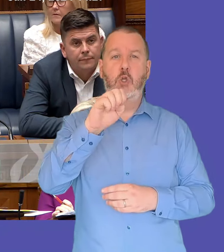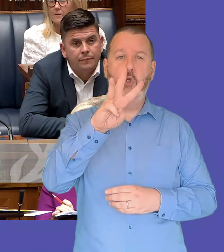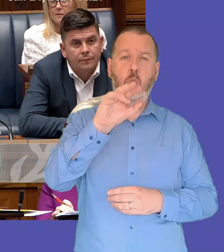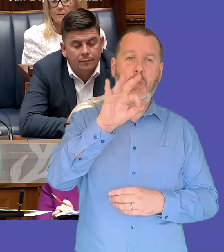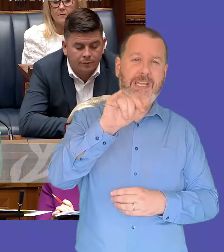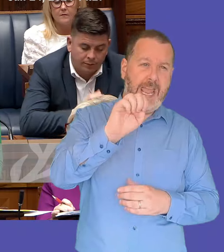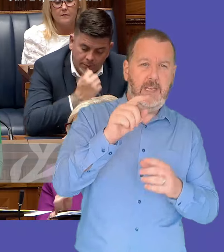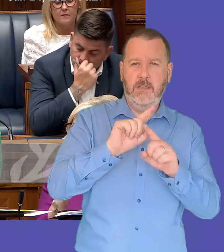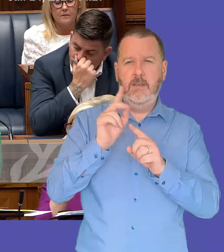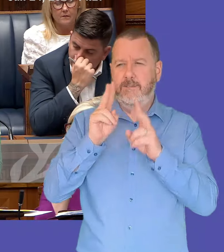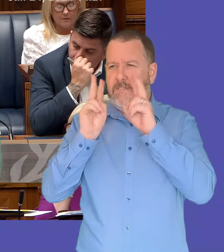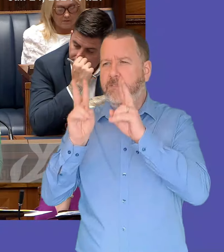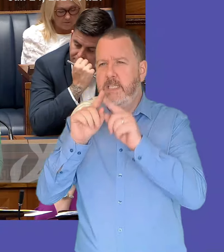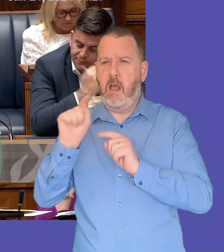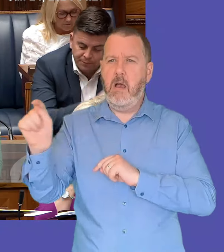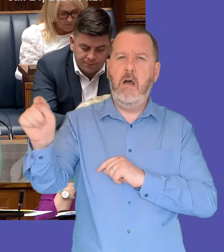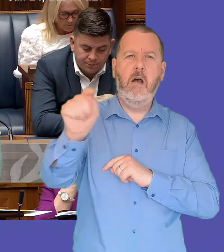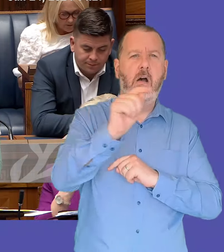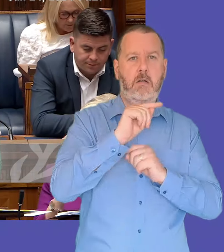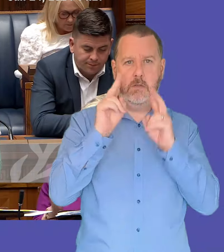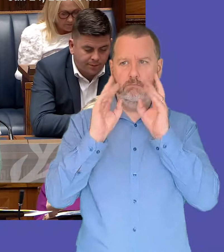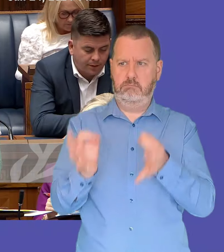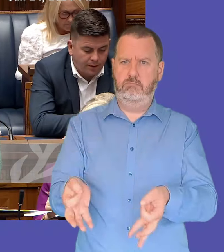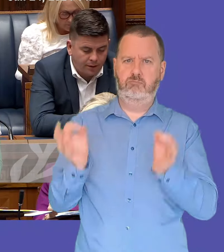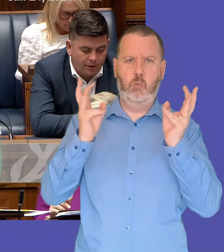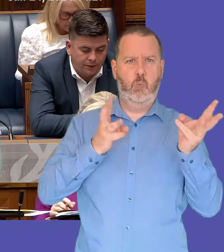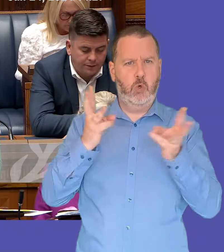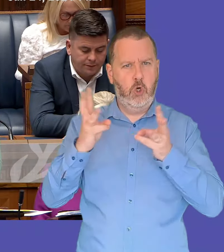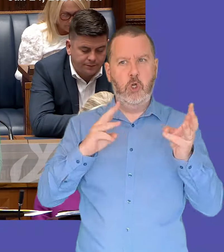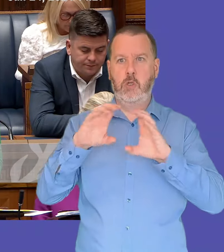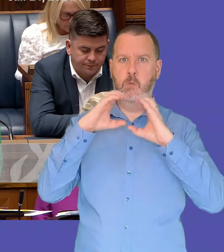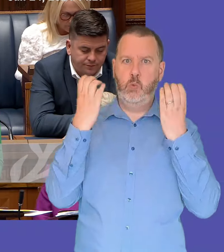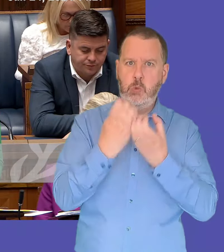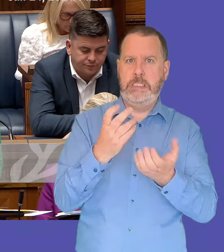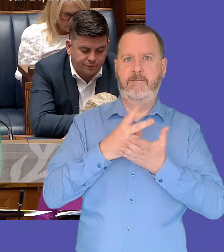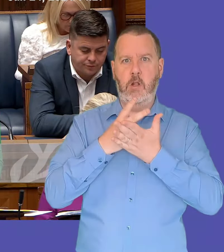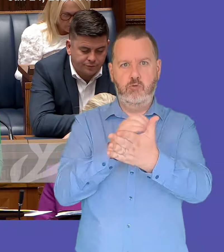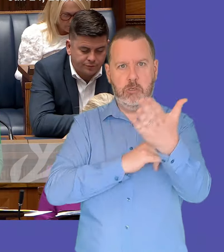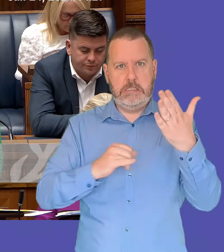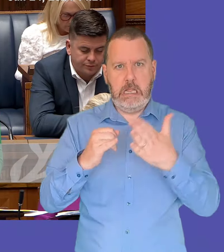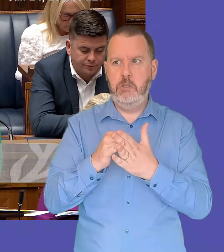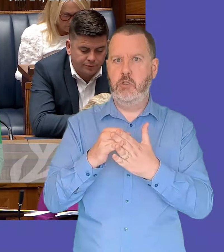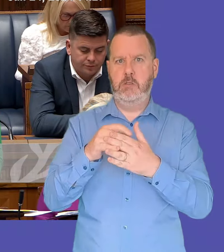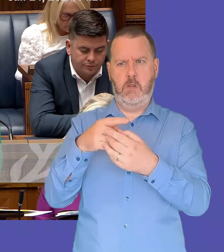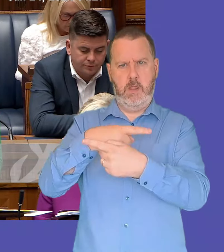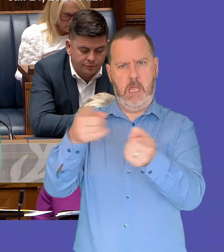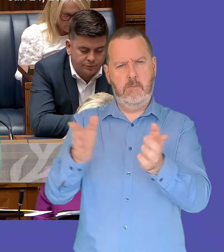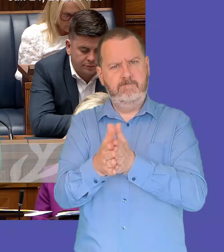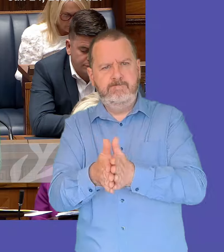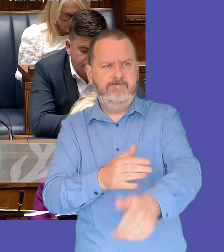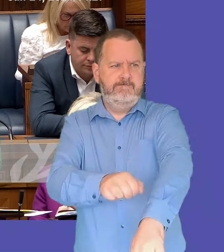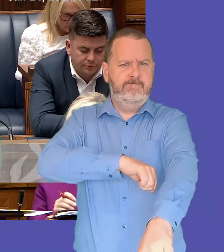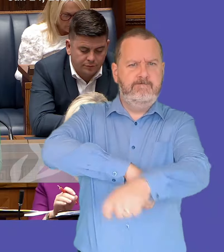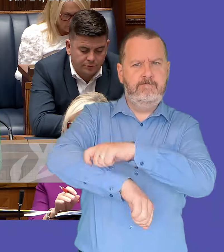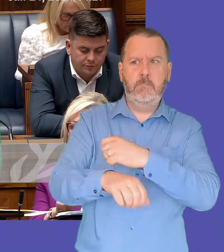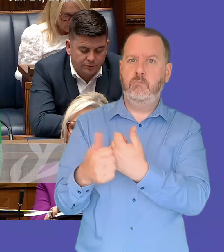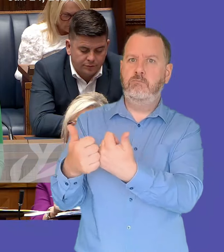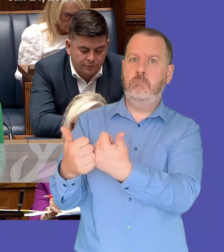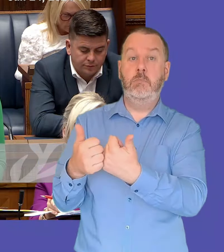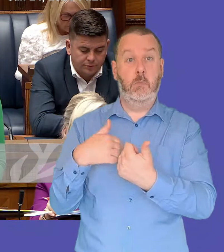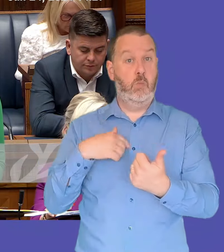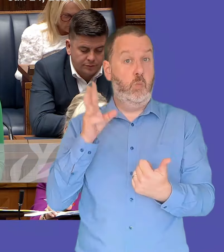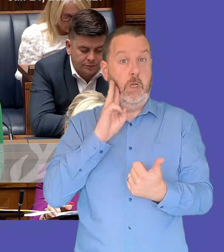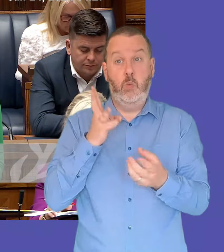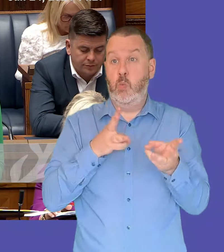see firsthand the great work and in particular the community and voluntary sector and the vision that they have for their communities i want and will work alongside